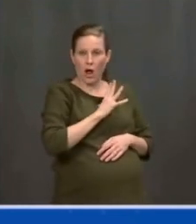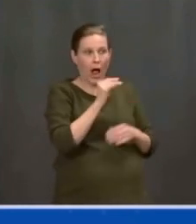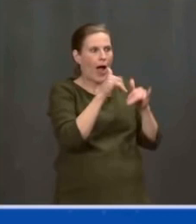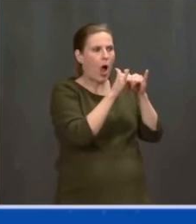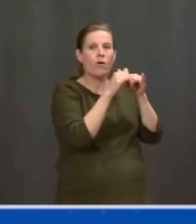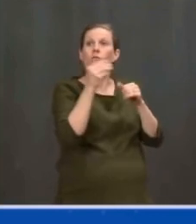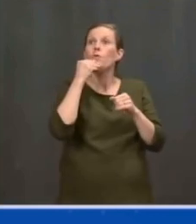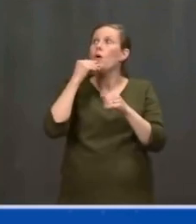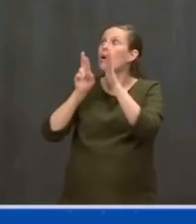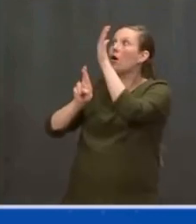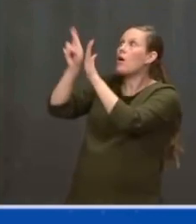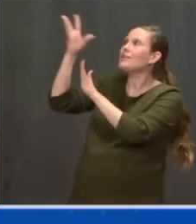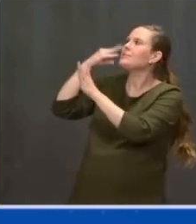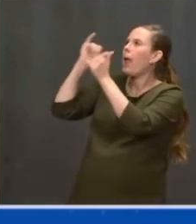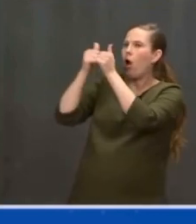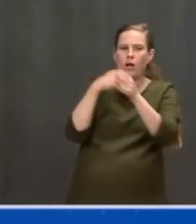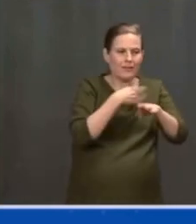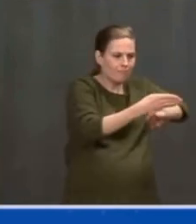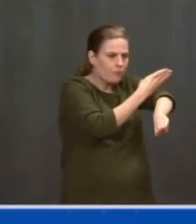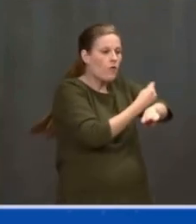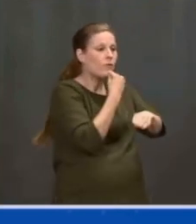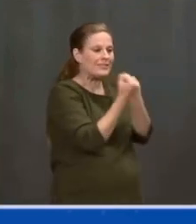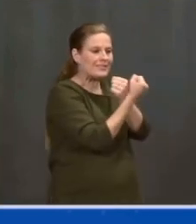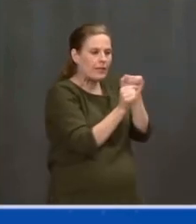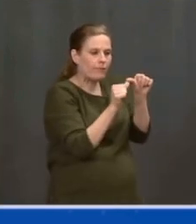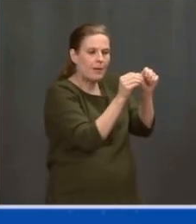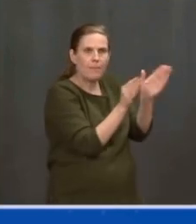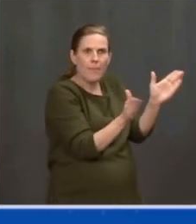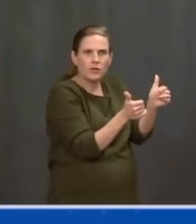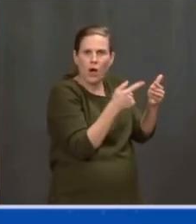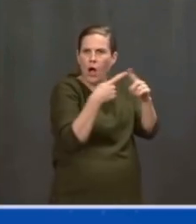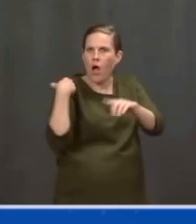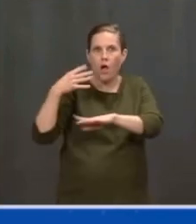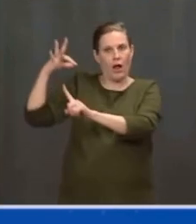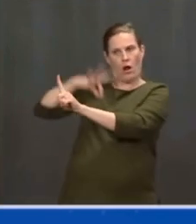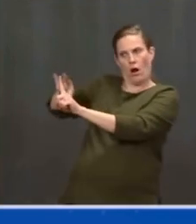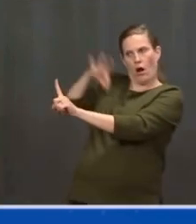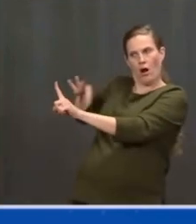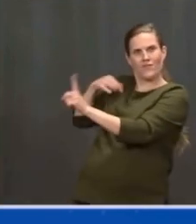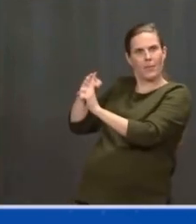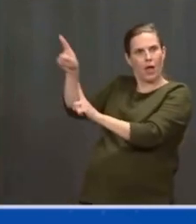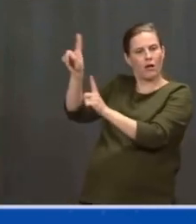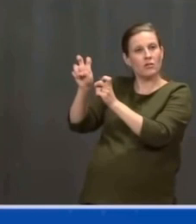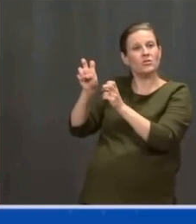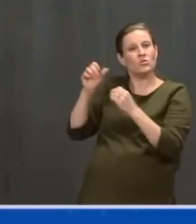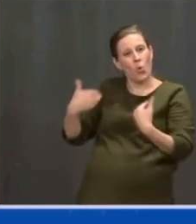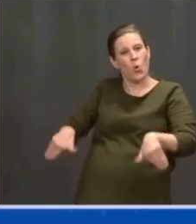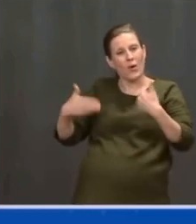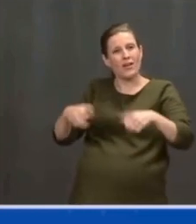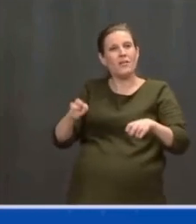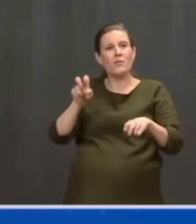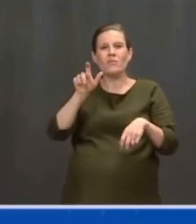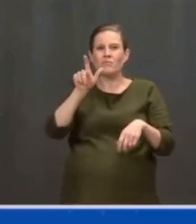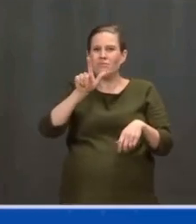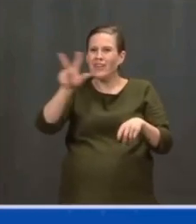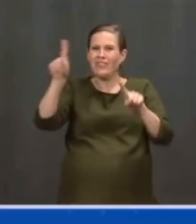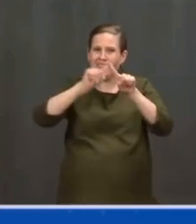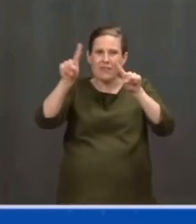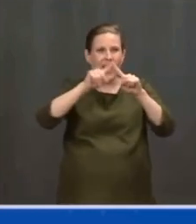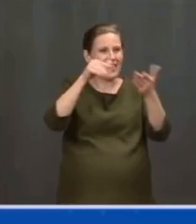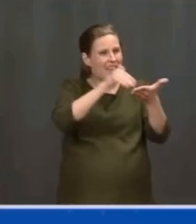At least 2,000 products and services have been developed and commercialized as a result of American space exploration.